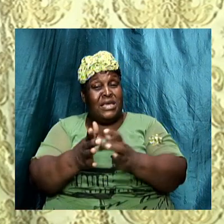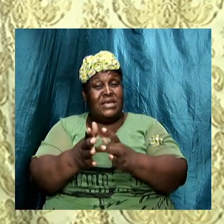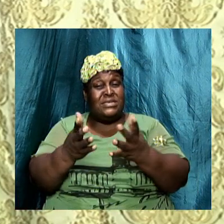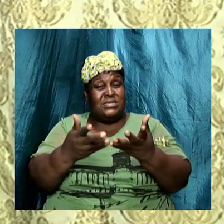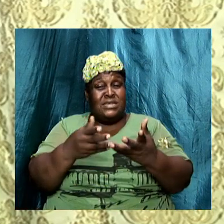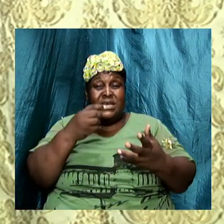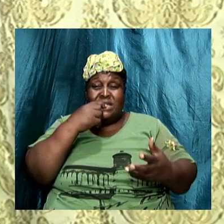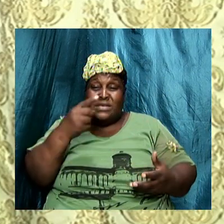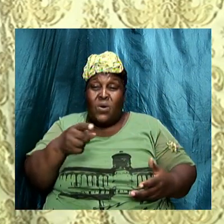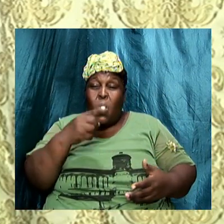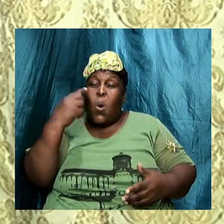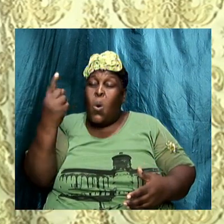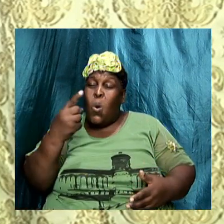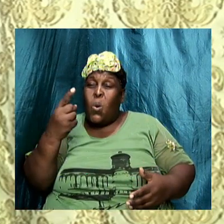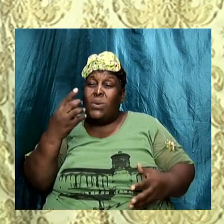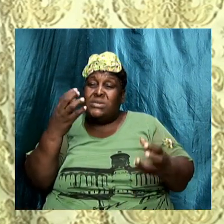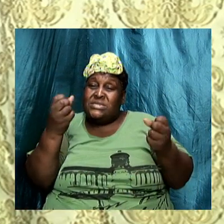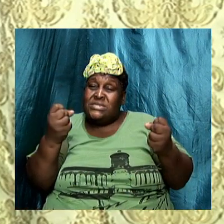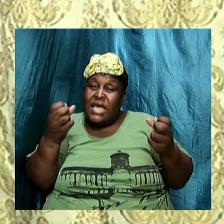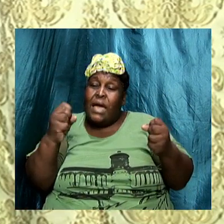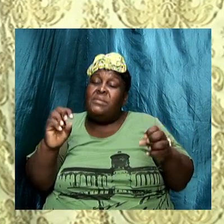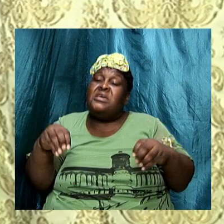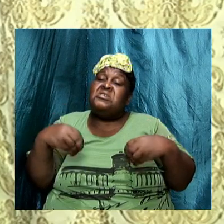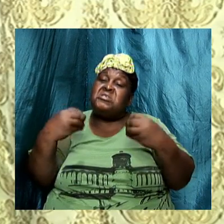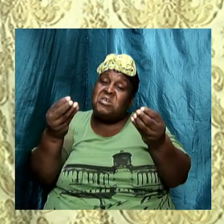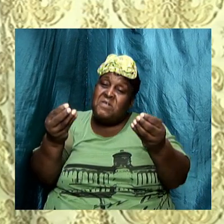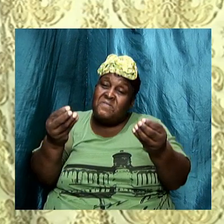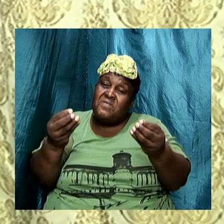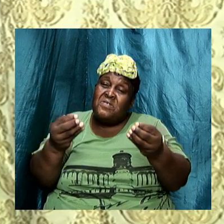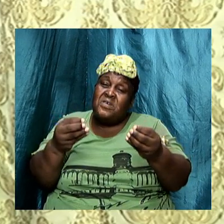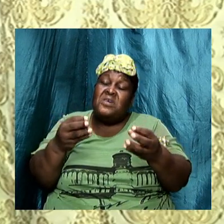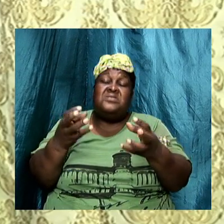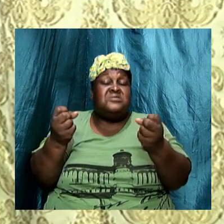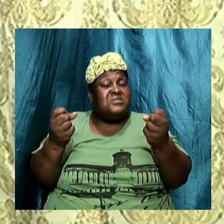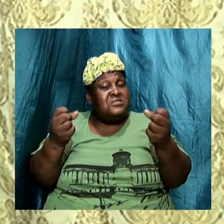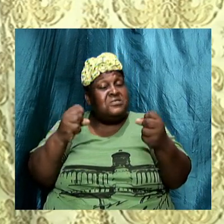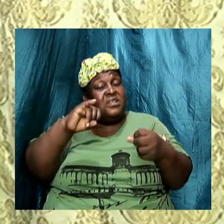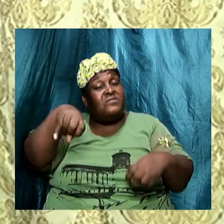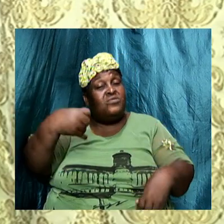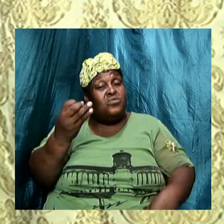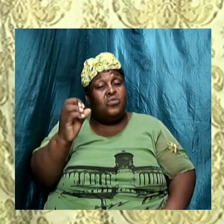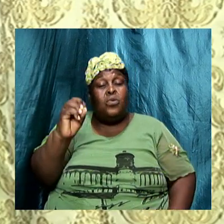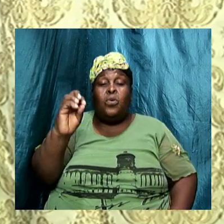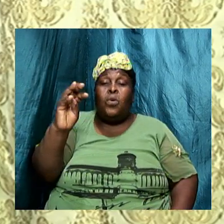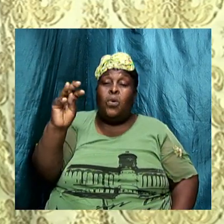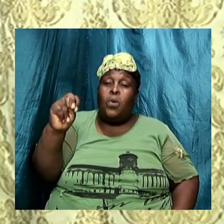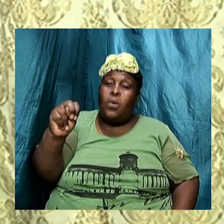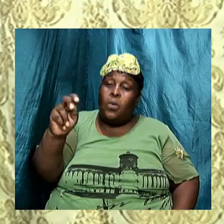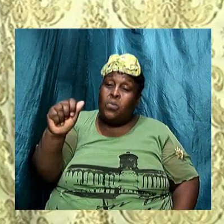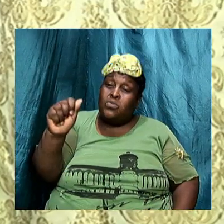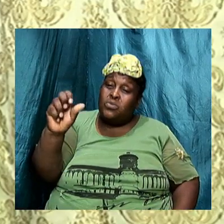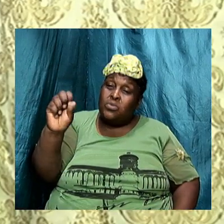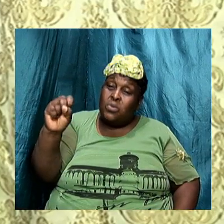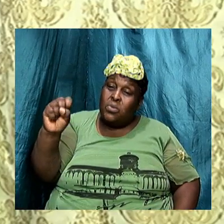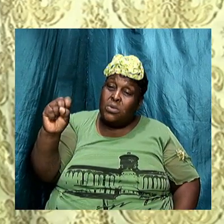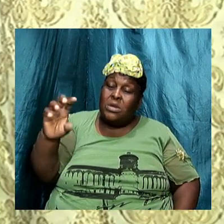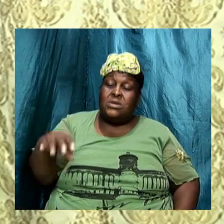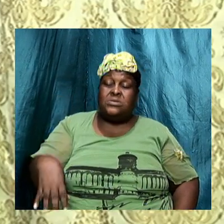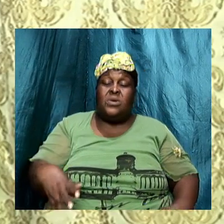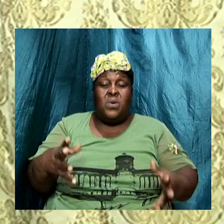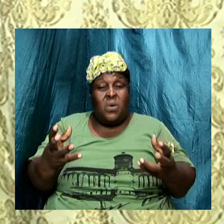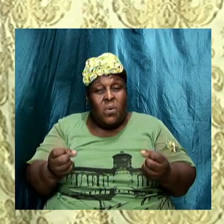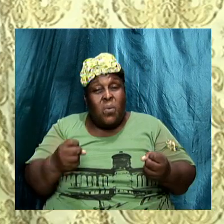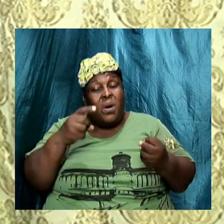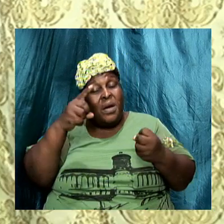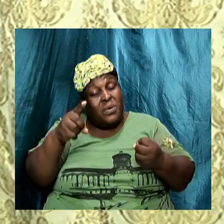only sign shall be given unto you the sign of Jonah I want us to know that this